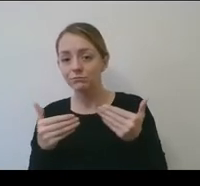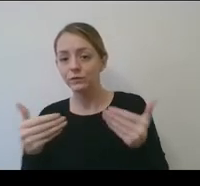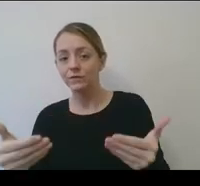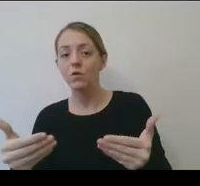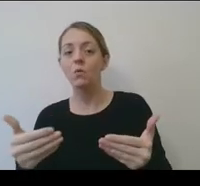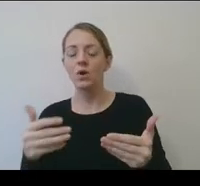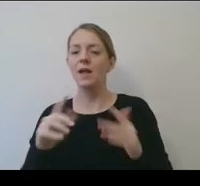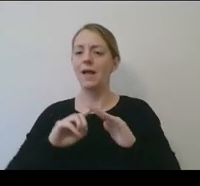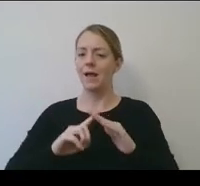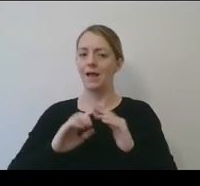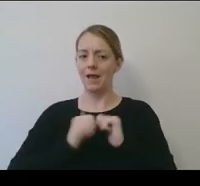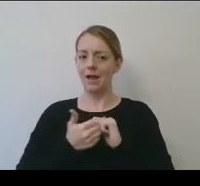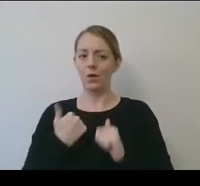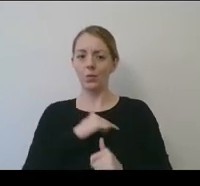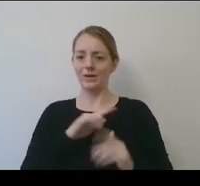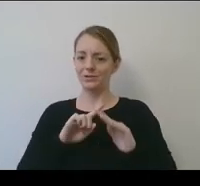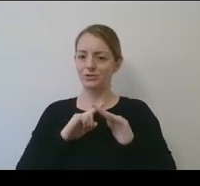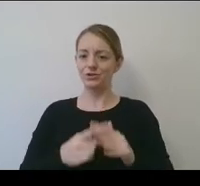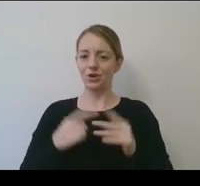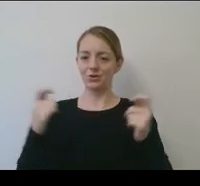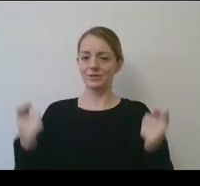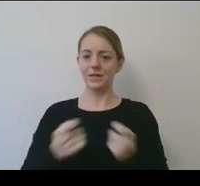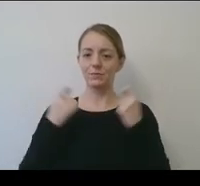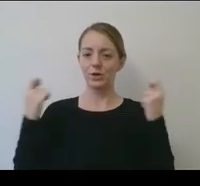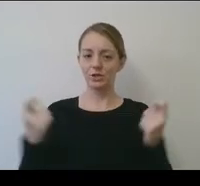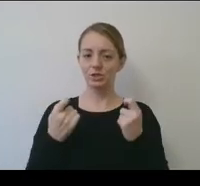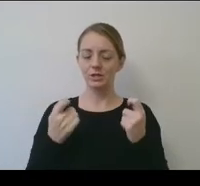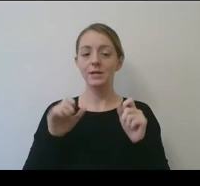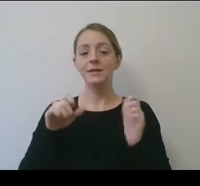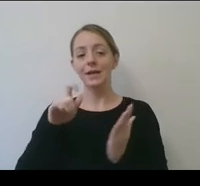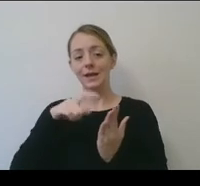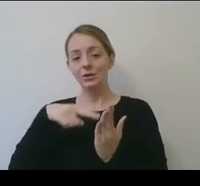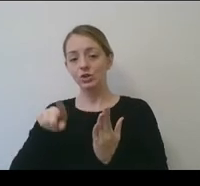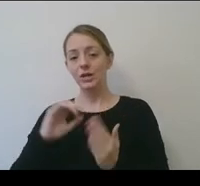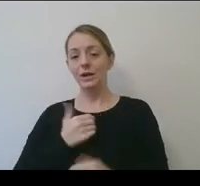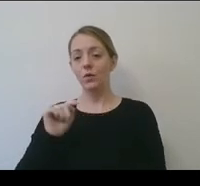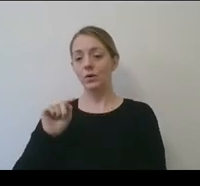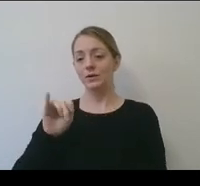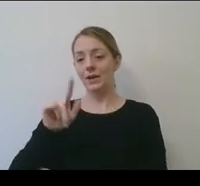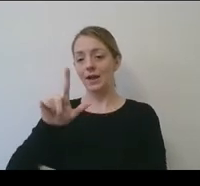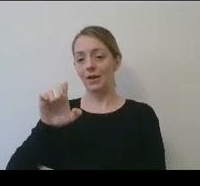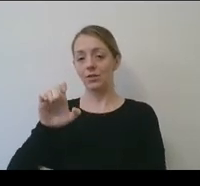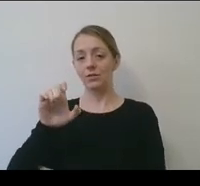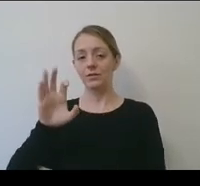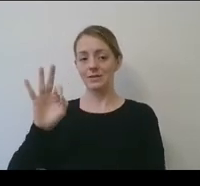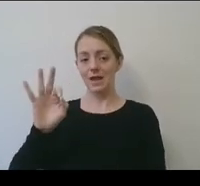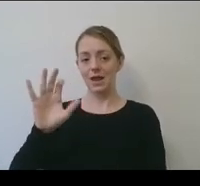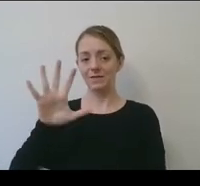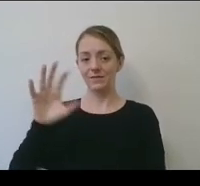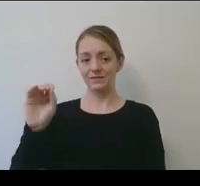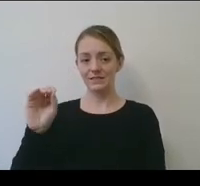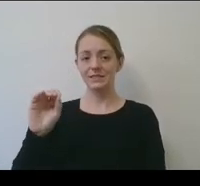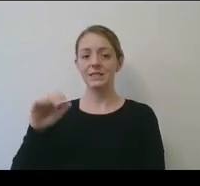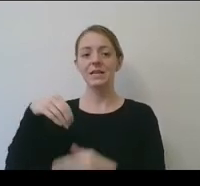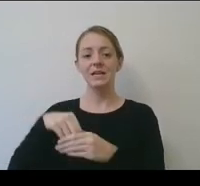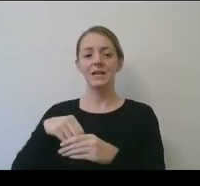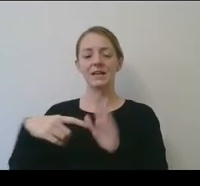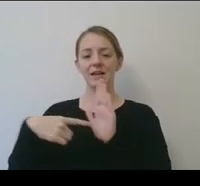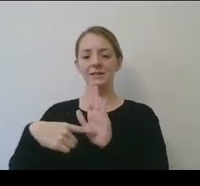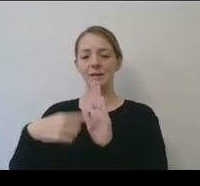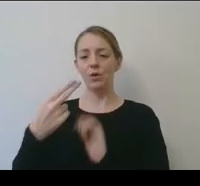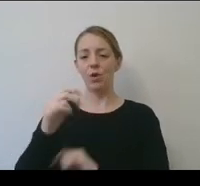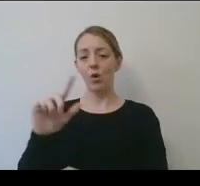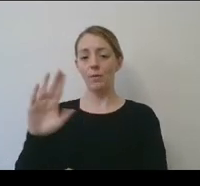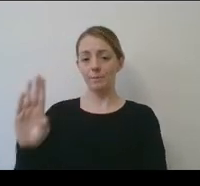celebration. I invite you to visit our Title IX at 50 booth in Exhibit Hall B, number 119. We have